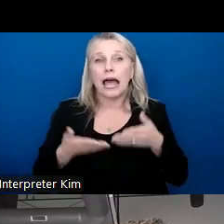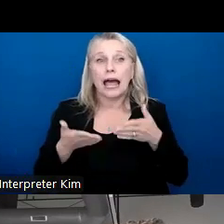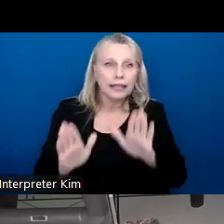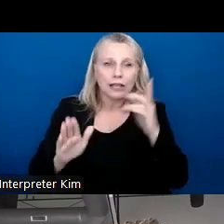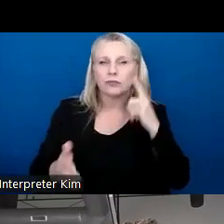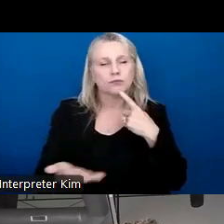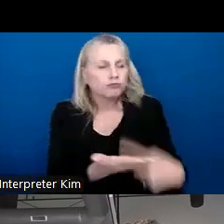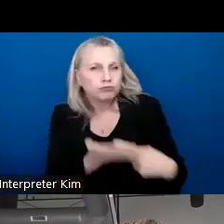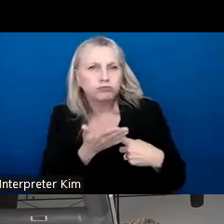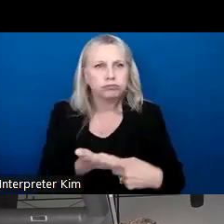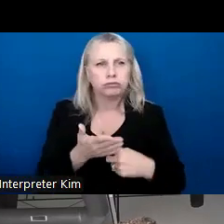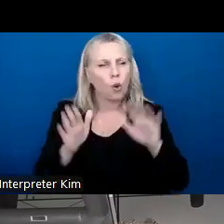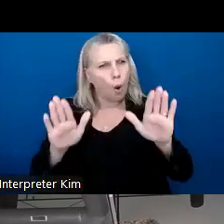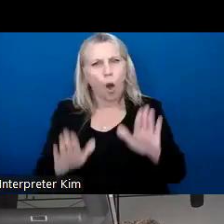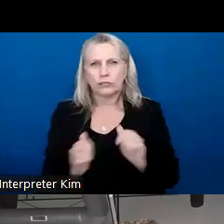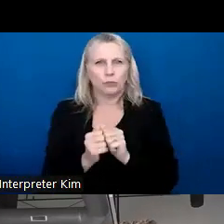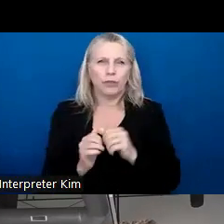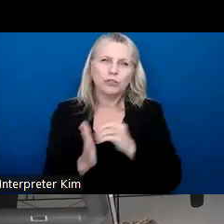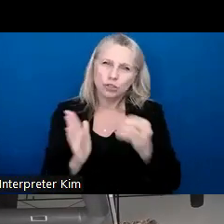conversation that you can have with the students.